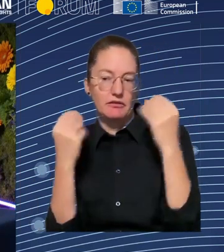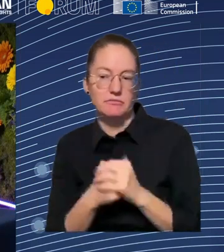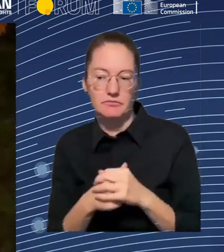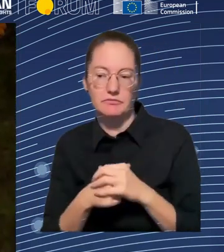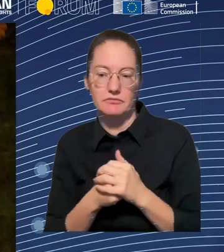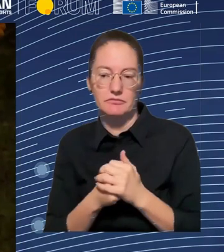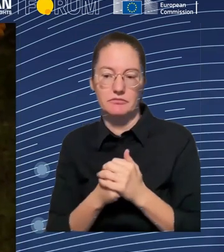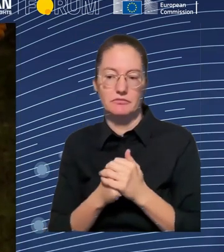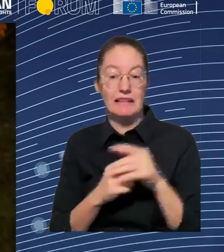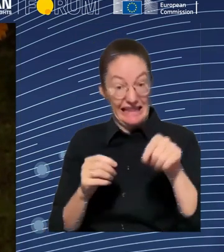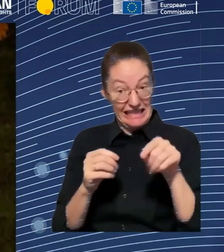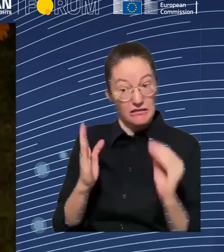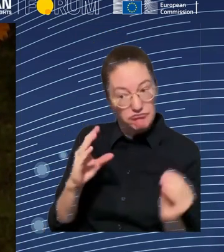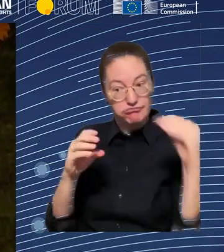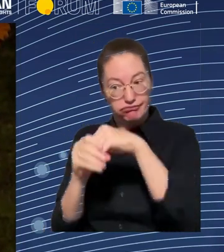where